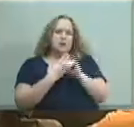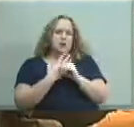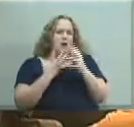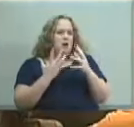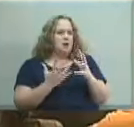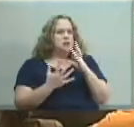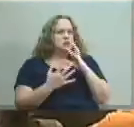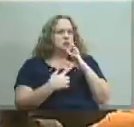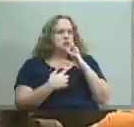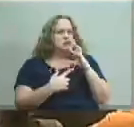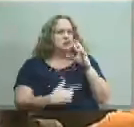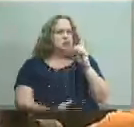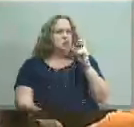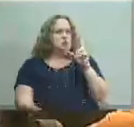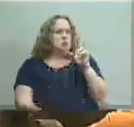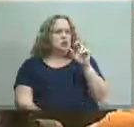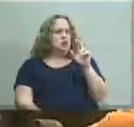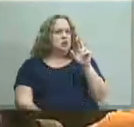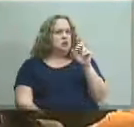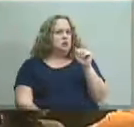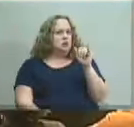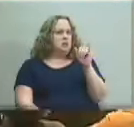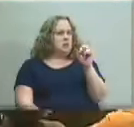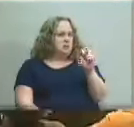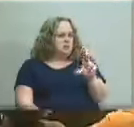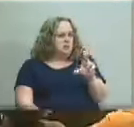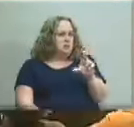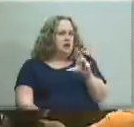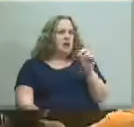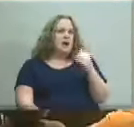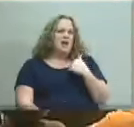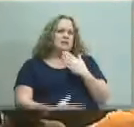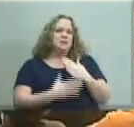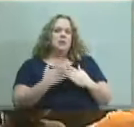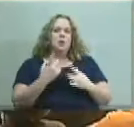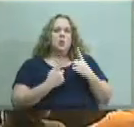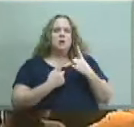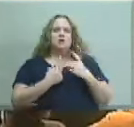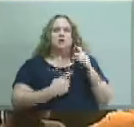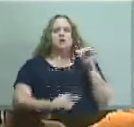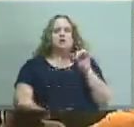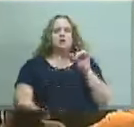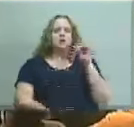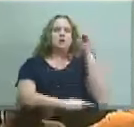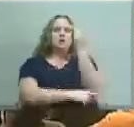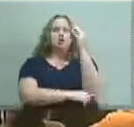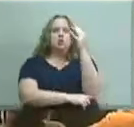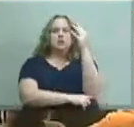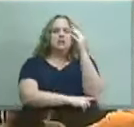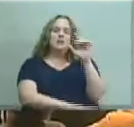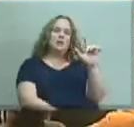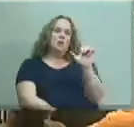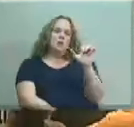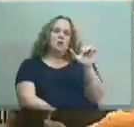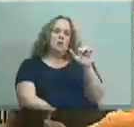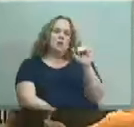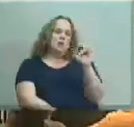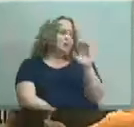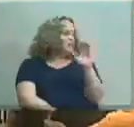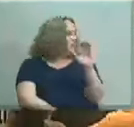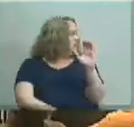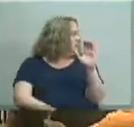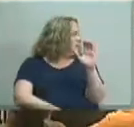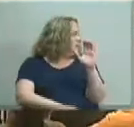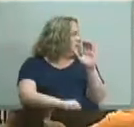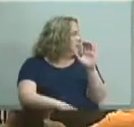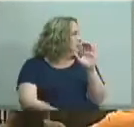razer about it i want you might be able to speak to it a little bit and i do have some questions on the at the end yes uh trees louisville is a i'm on aren't i